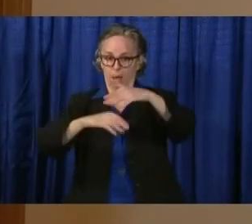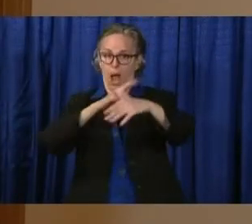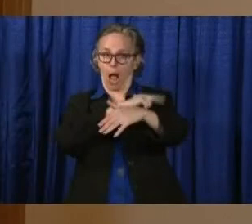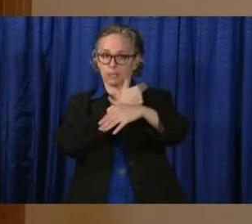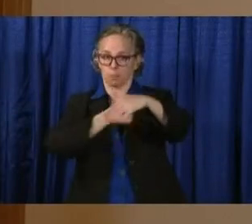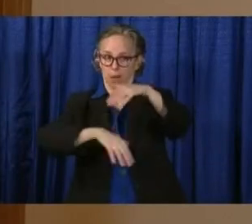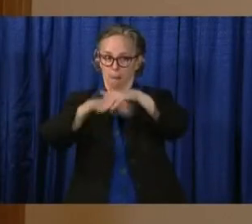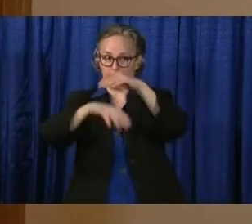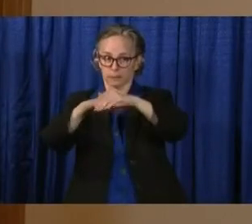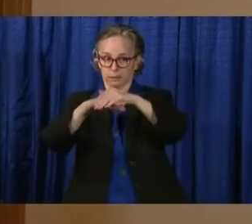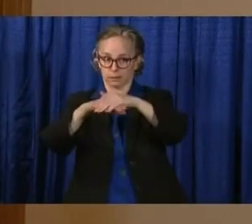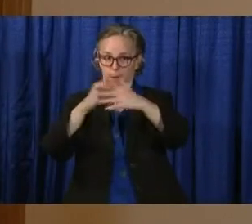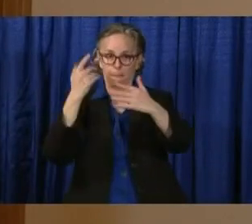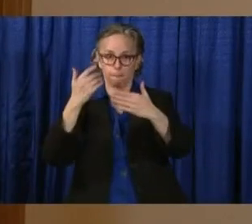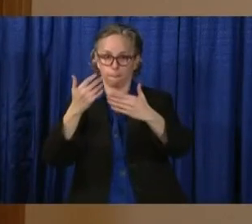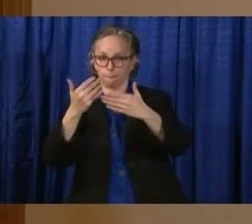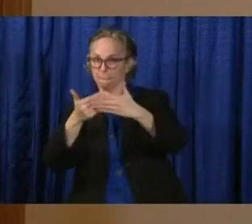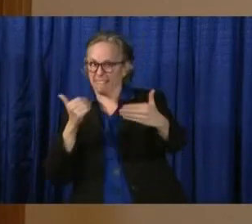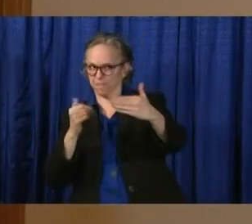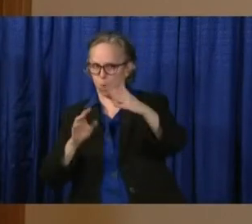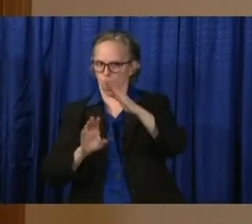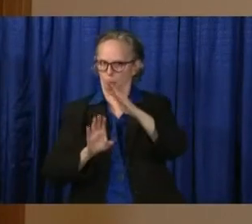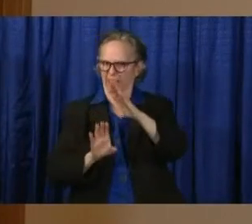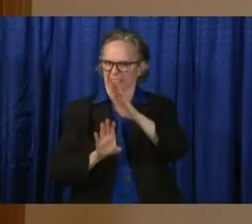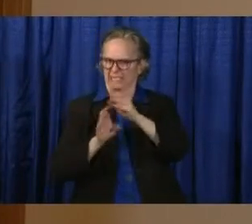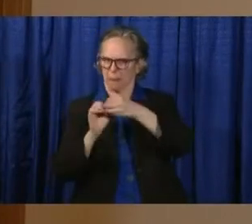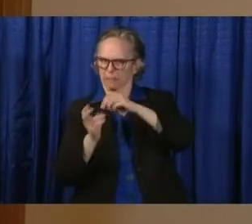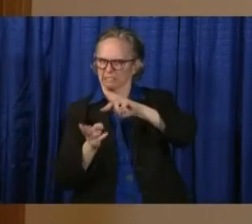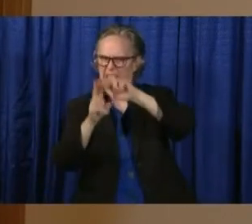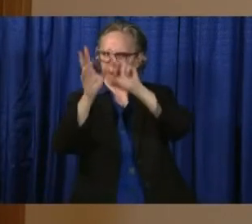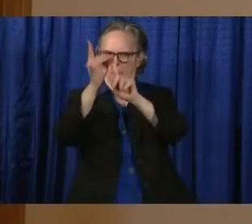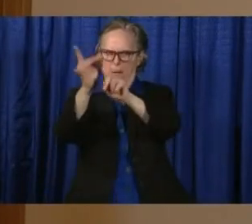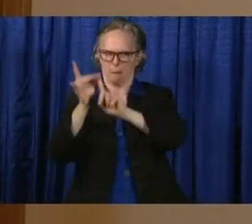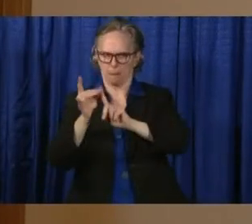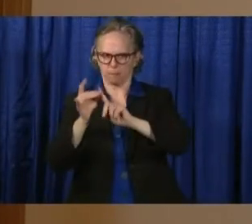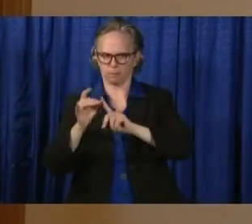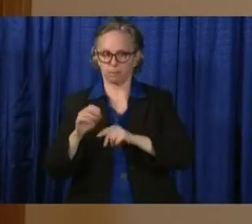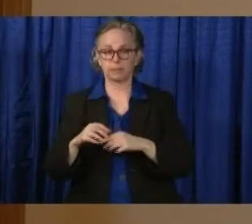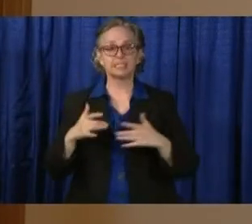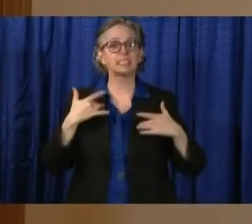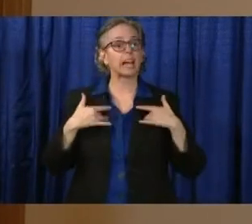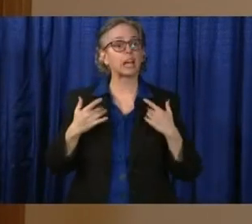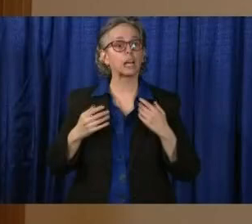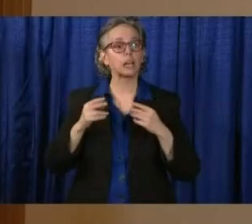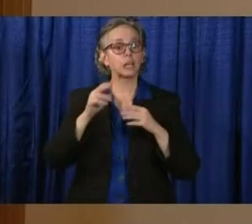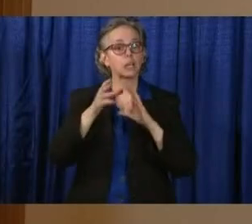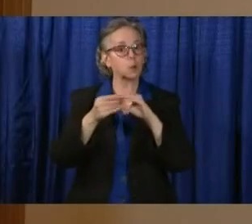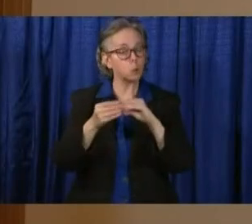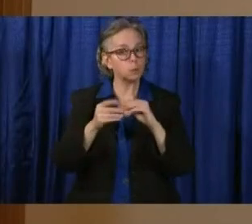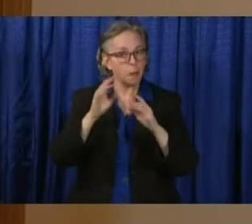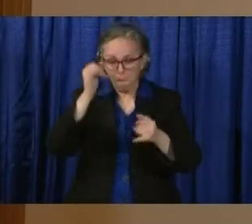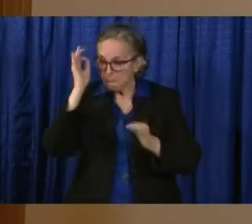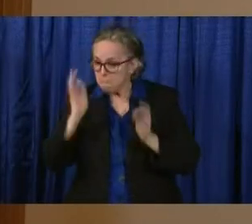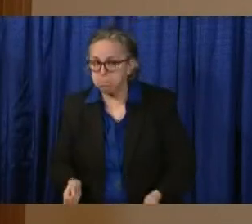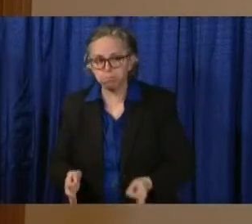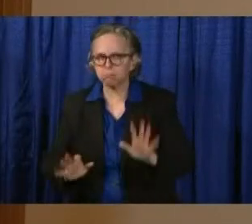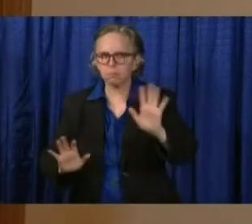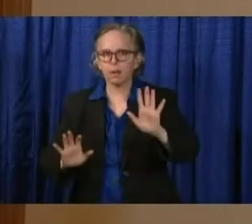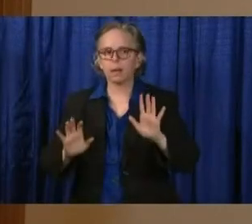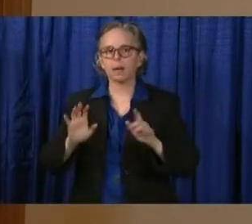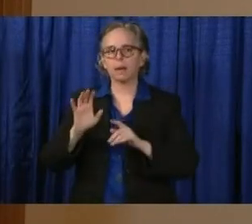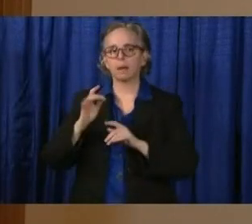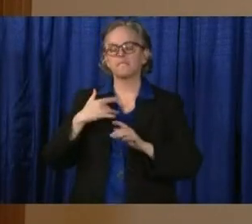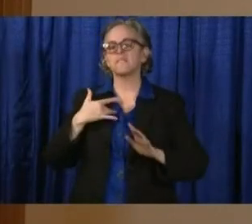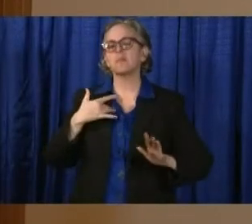The exciting news, and, again, this is information that is not finalized yet, but I'll try to give you a little hint on this,